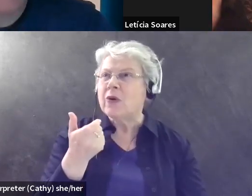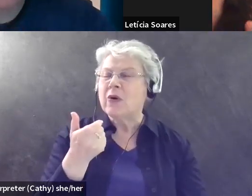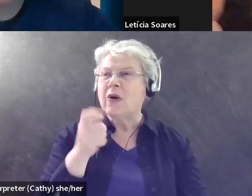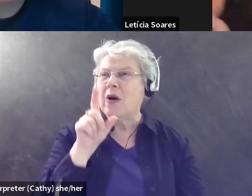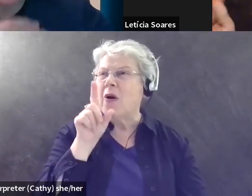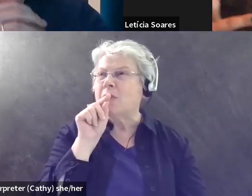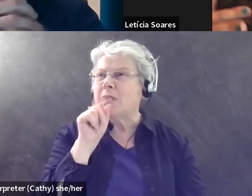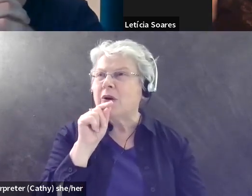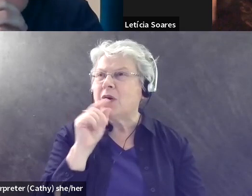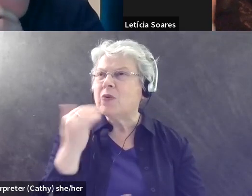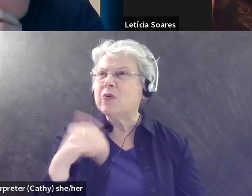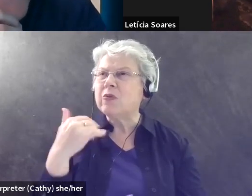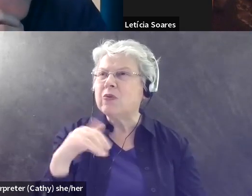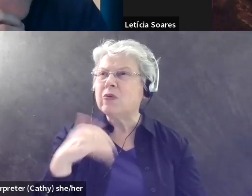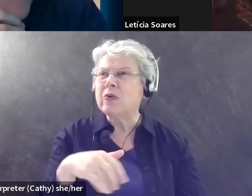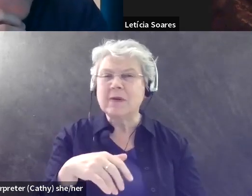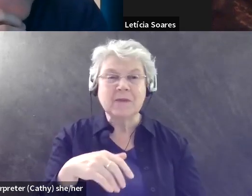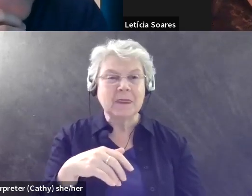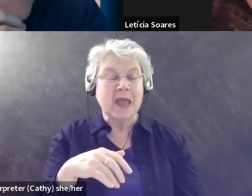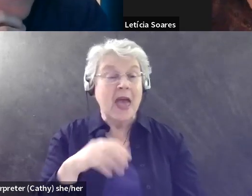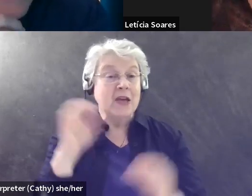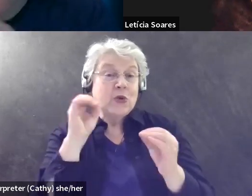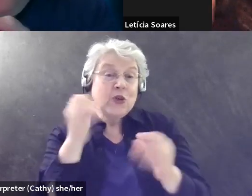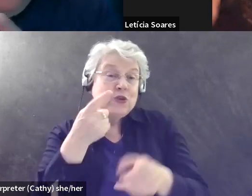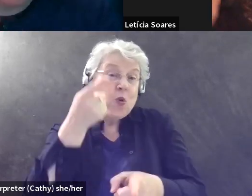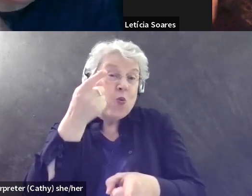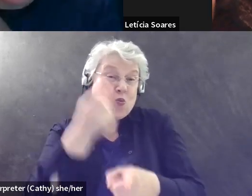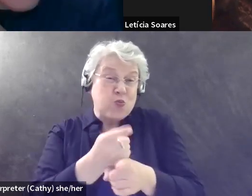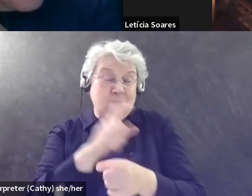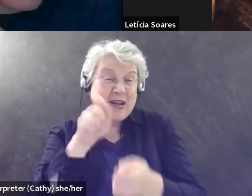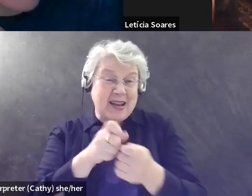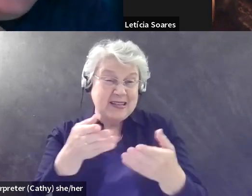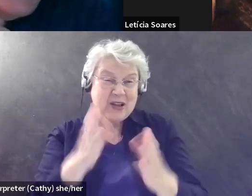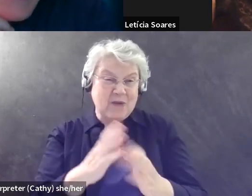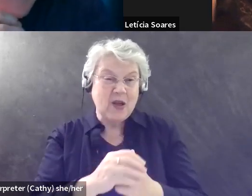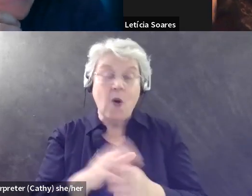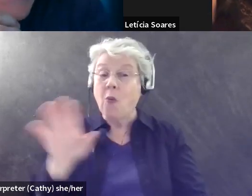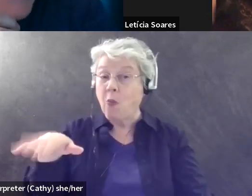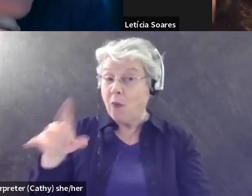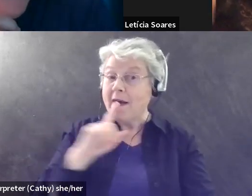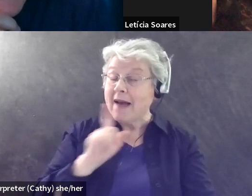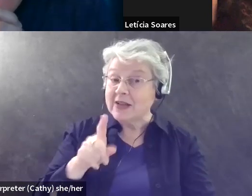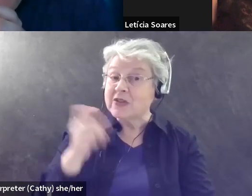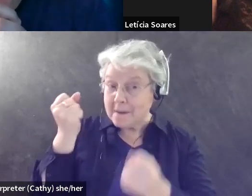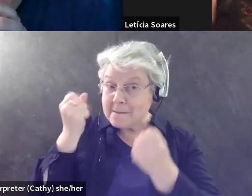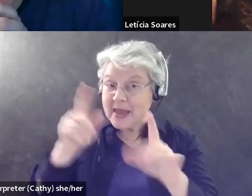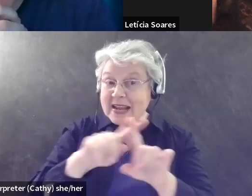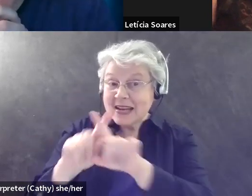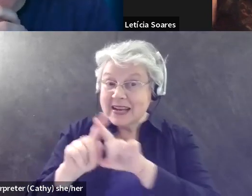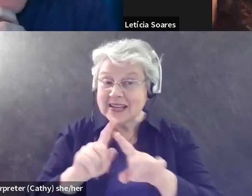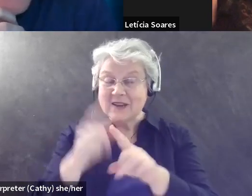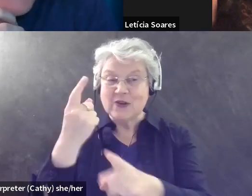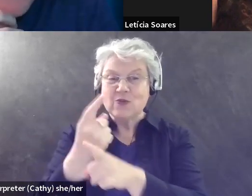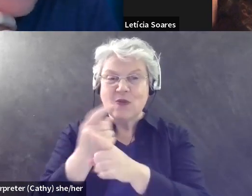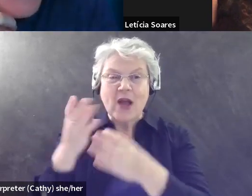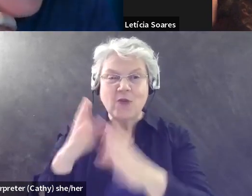Yeah, that's amazing. There's no right way, you know, I think. Well, there's many right ways. And I think that's the, that's one of